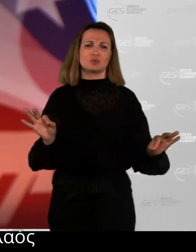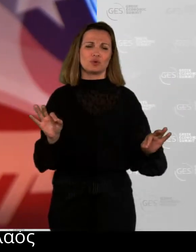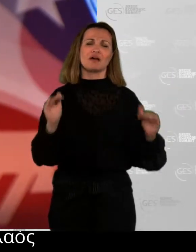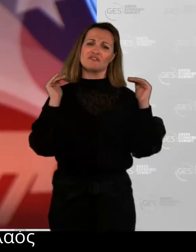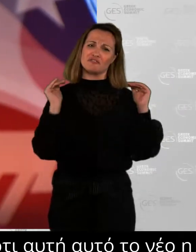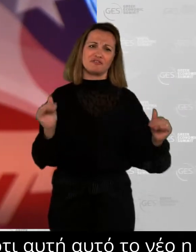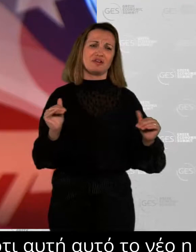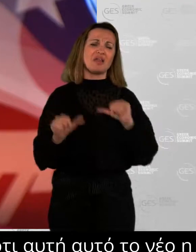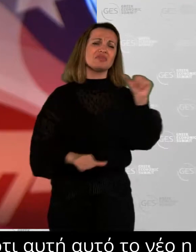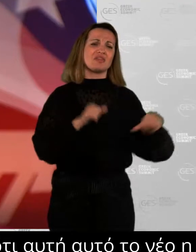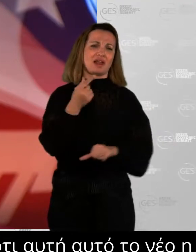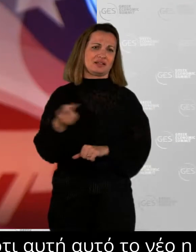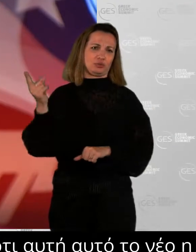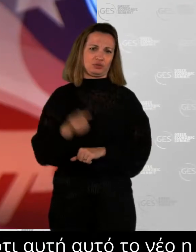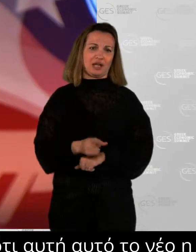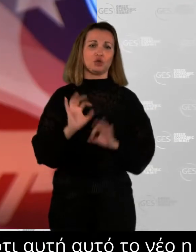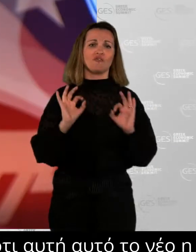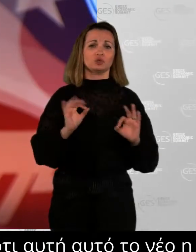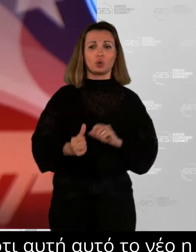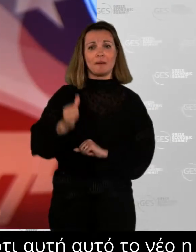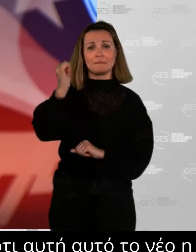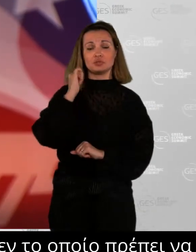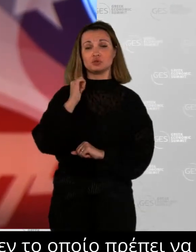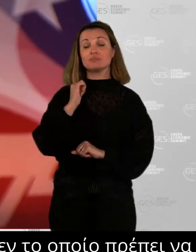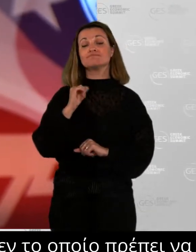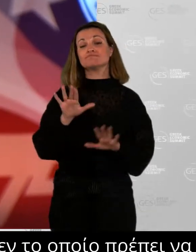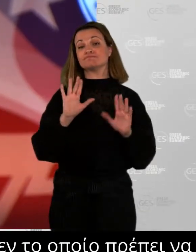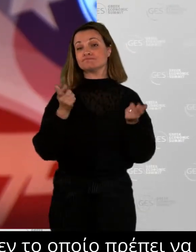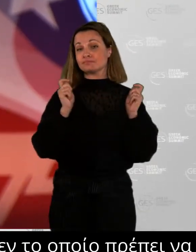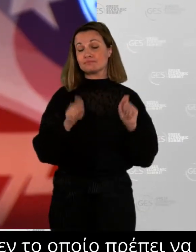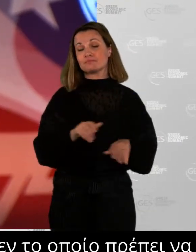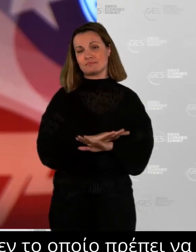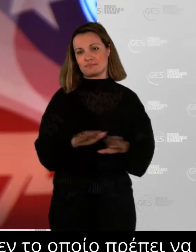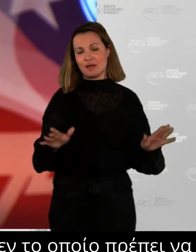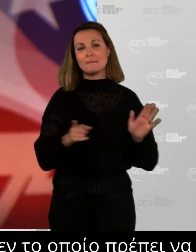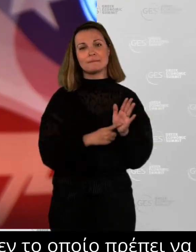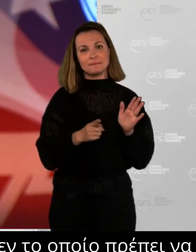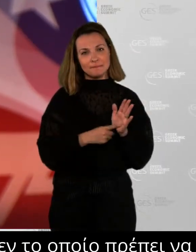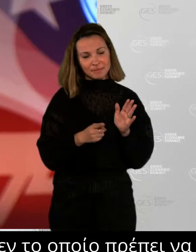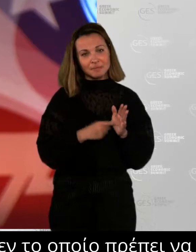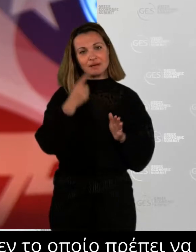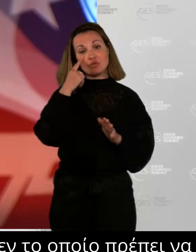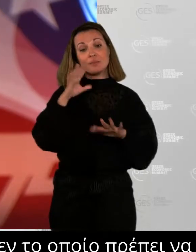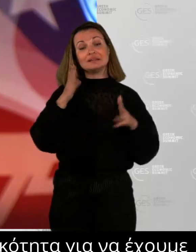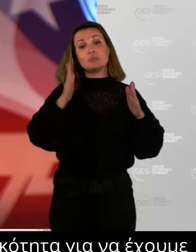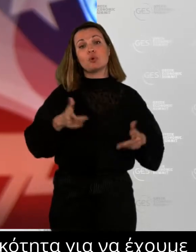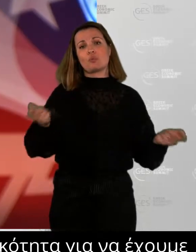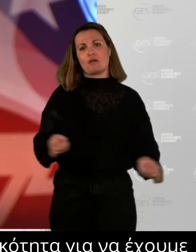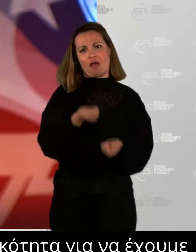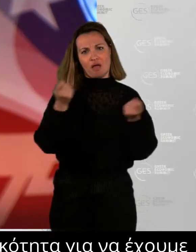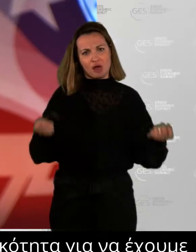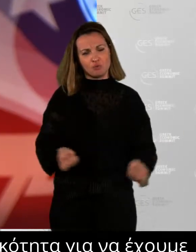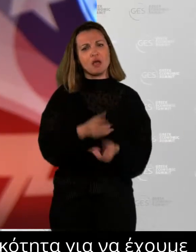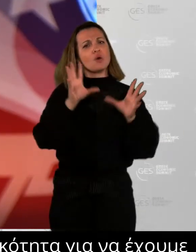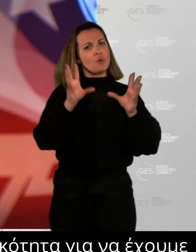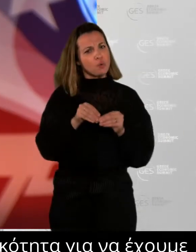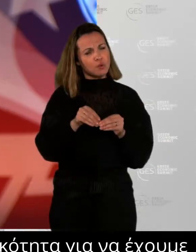this new normal in order to have the relevant benefit and value for every organization. Now, there are challenges, but also I believe that there are hidden